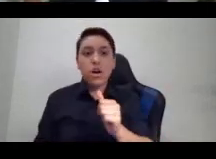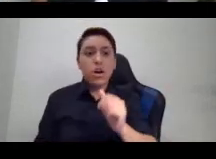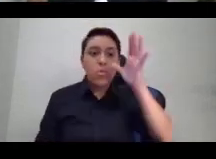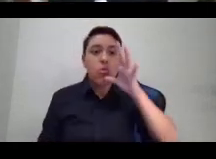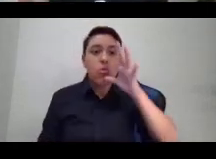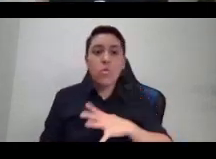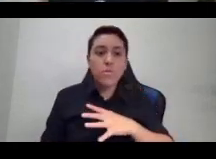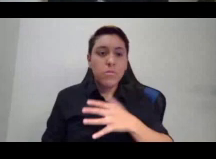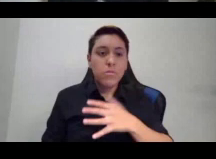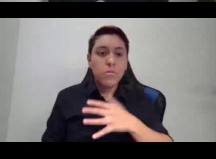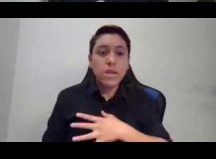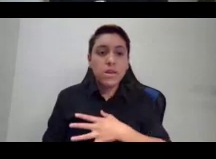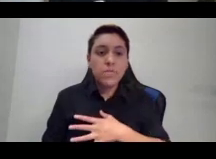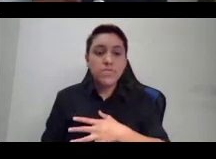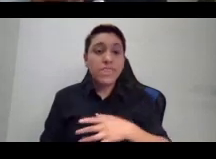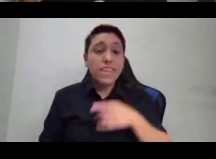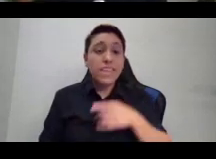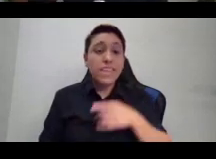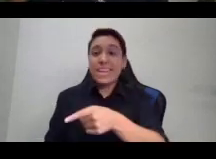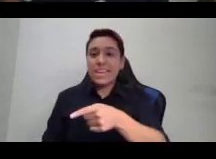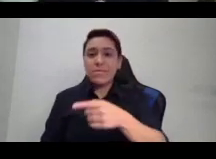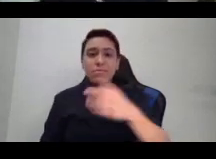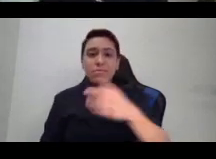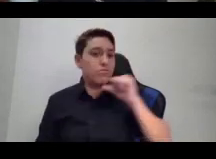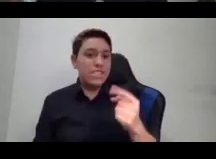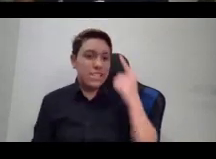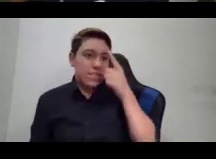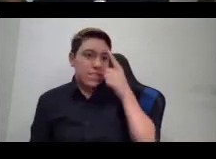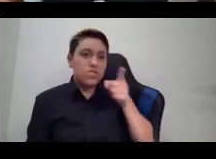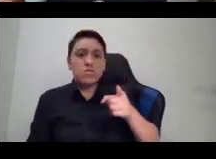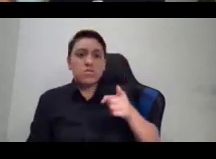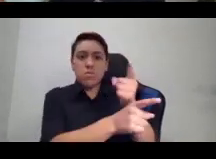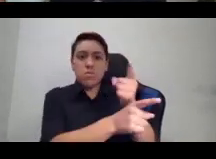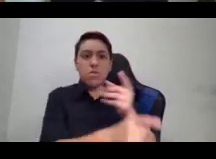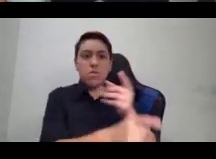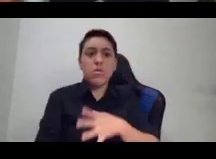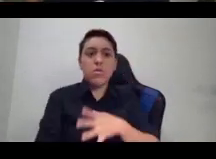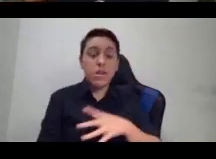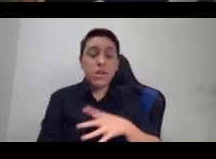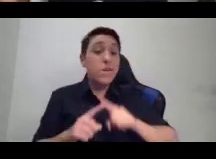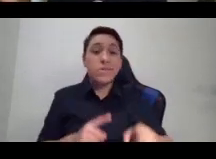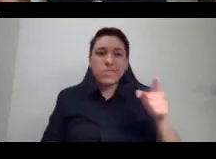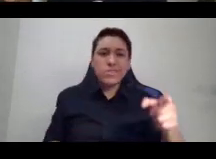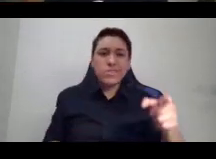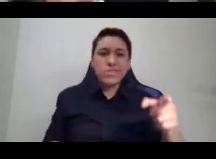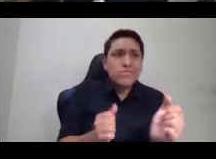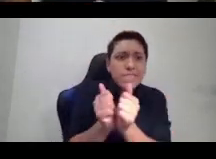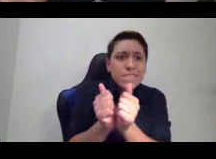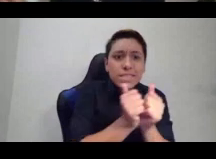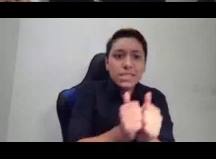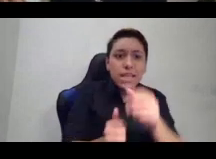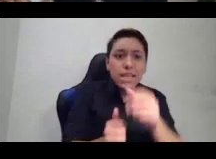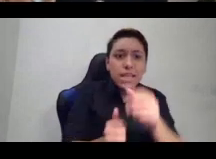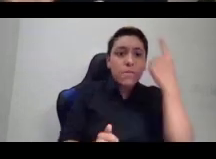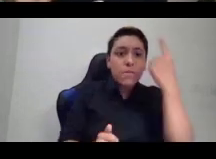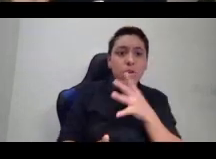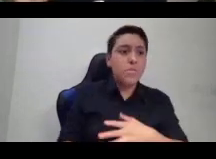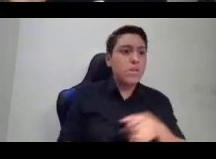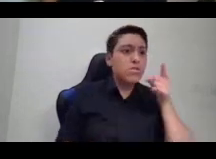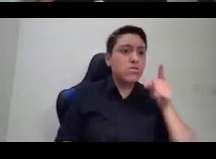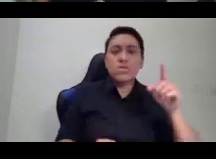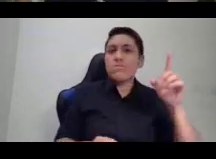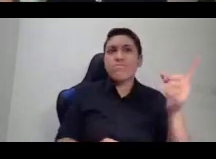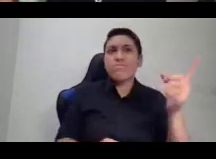real woman or proper woman should be. Though, as we said earlier, as an enslaved black woman, Sojourner Truth had forever been outside the